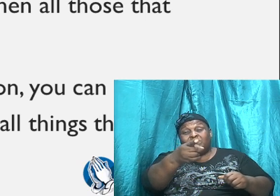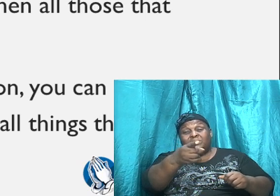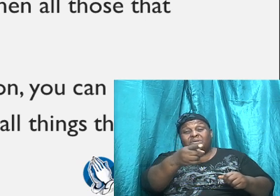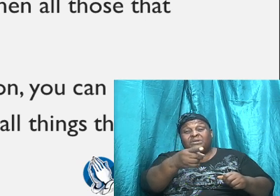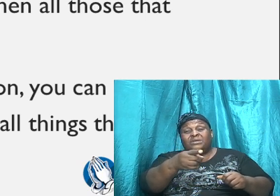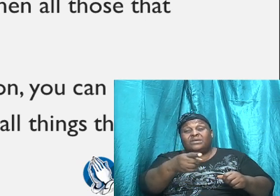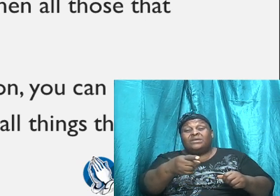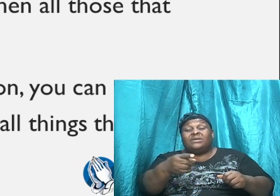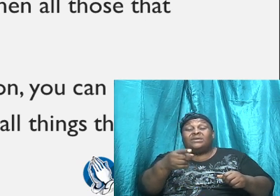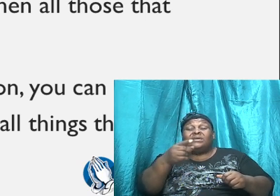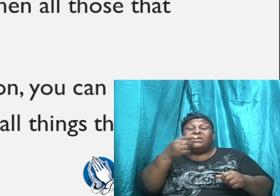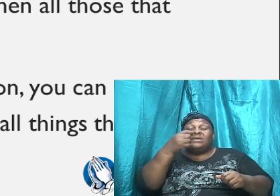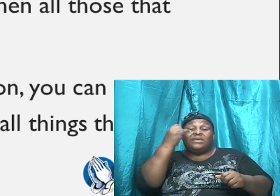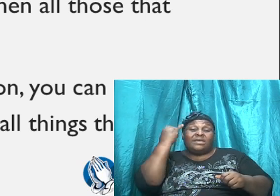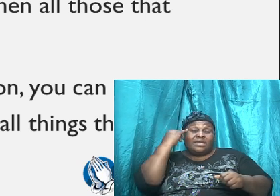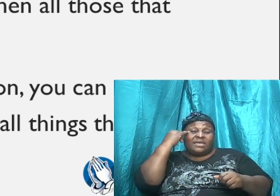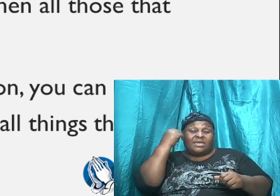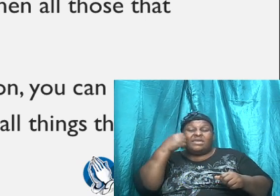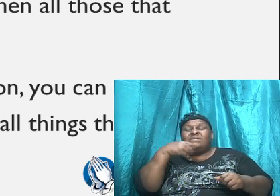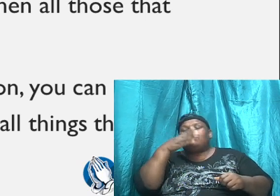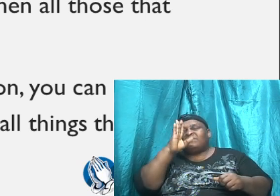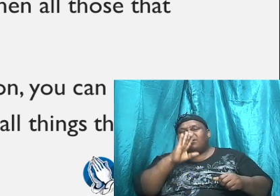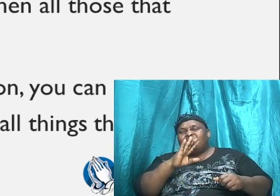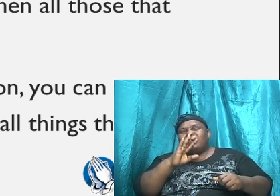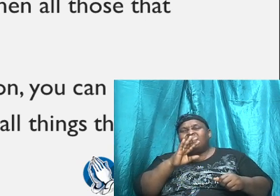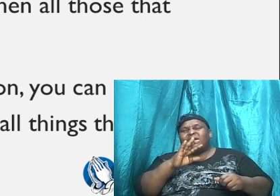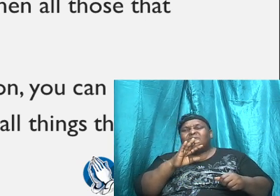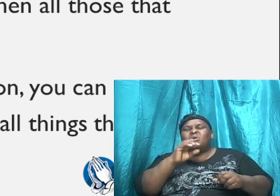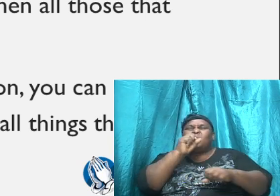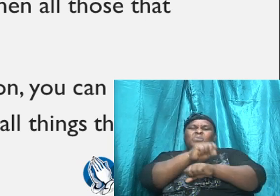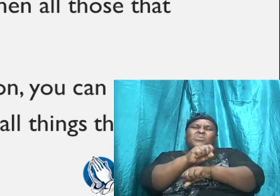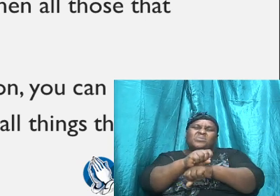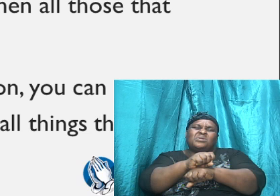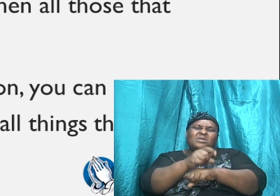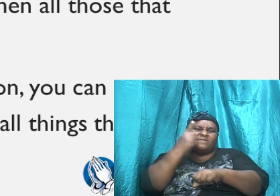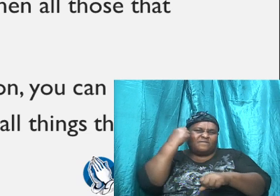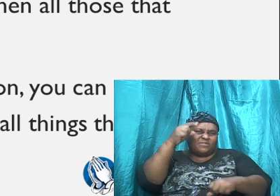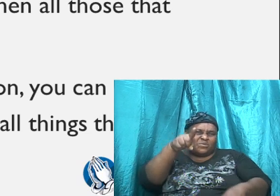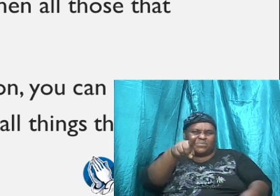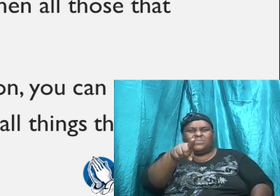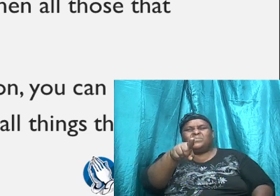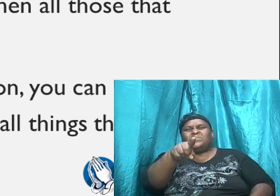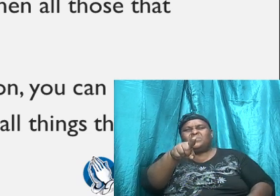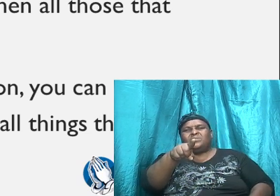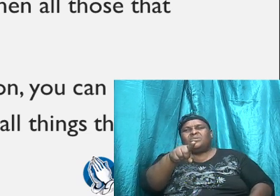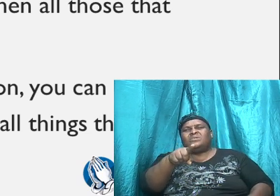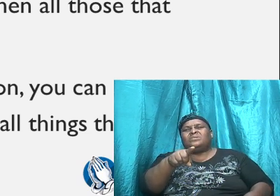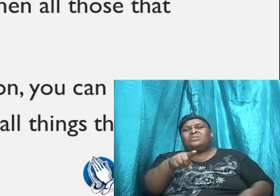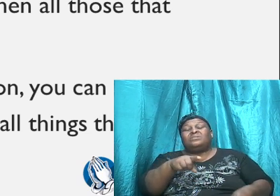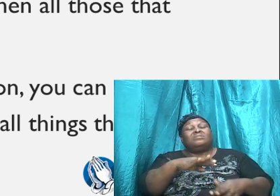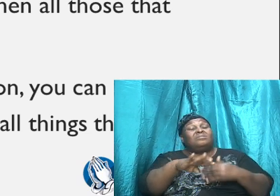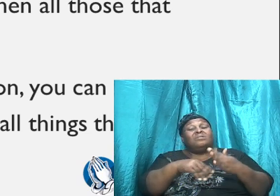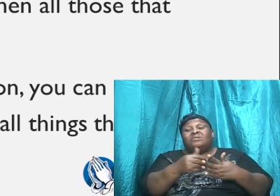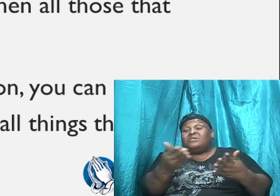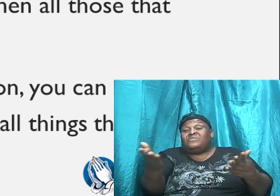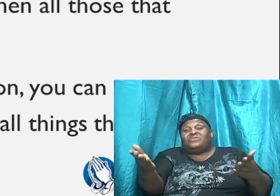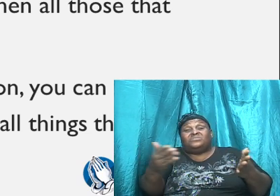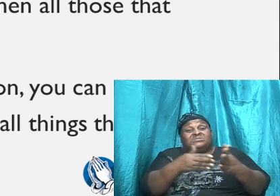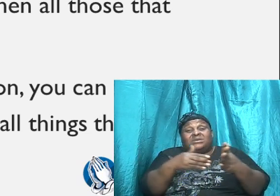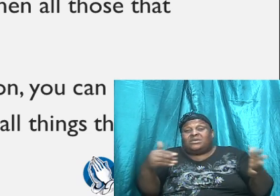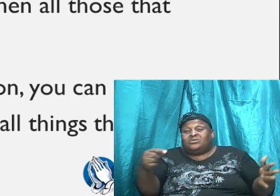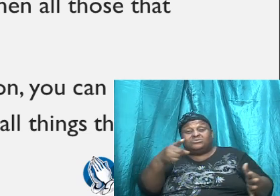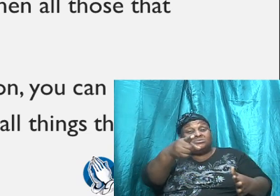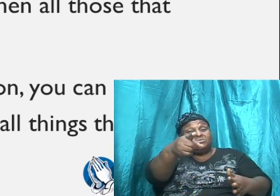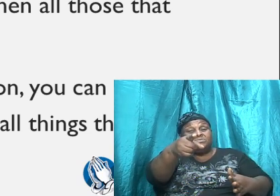vested and actively working on your behalf, then all those that are against